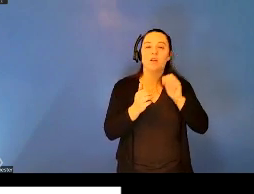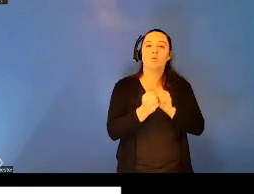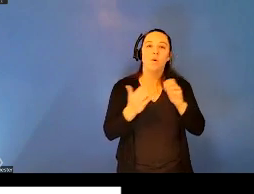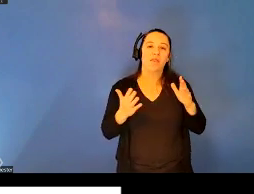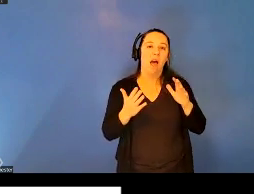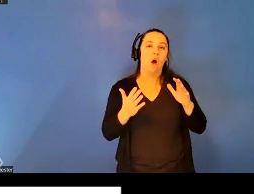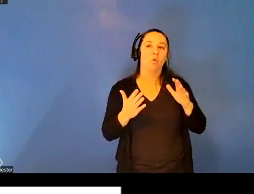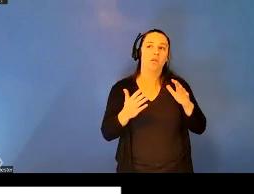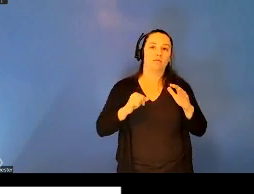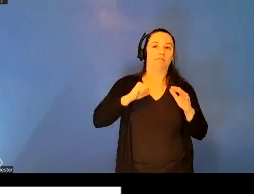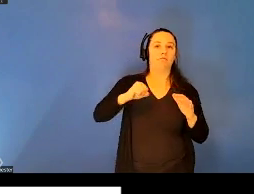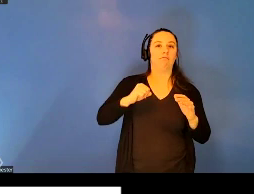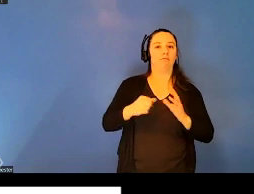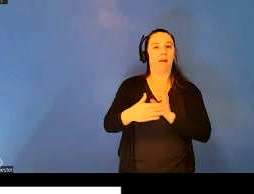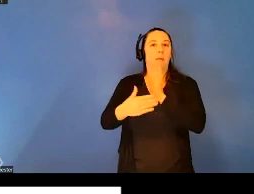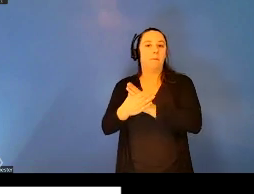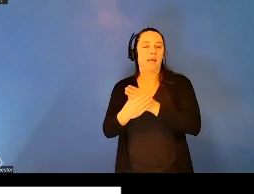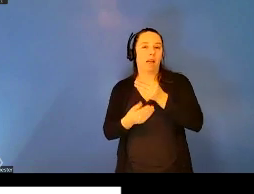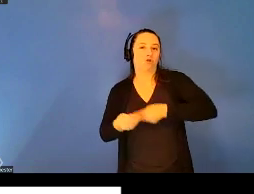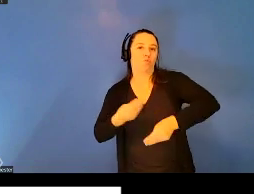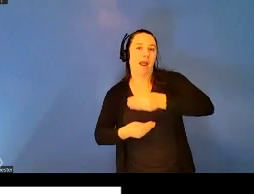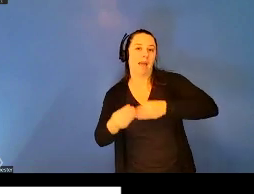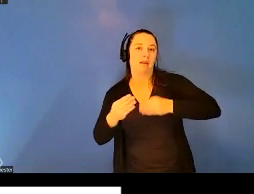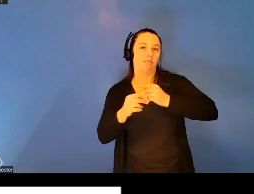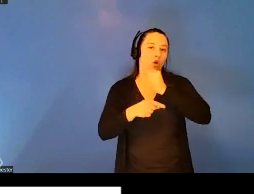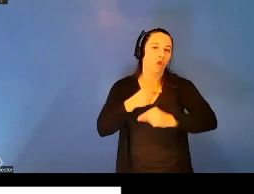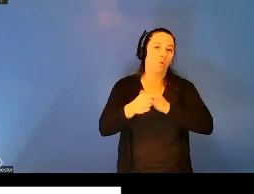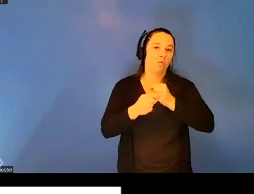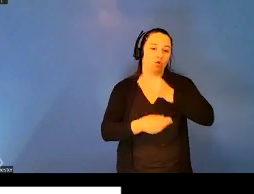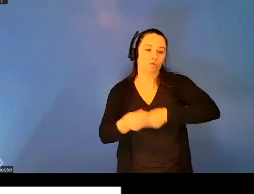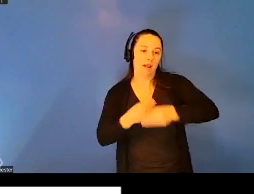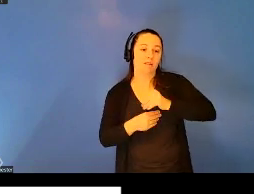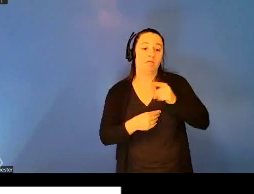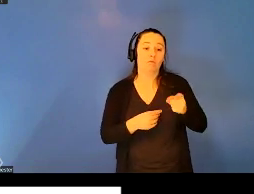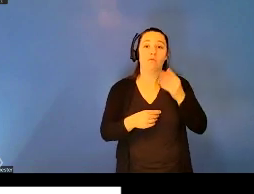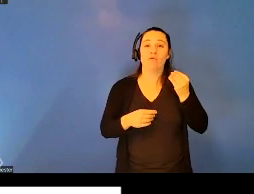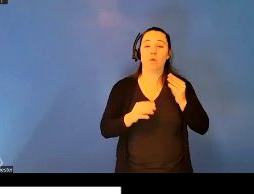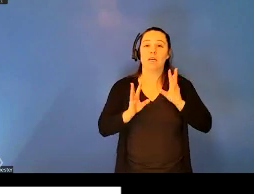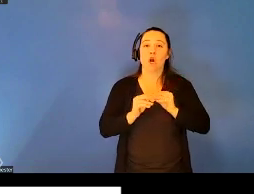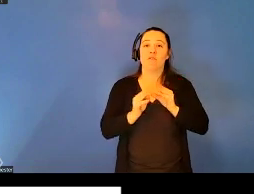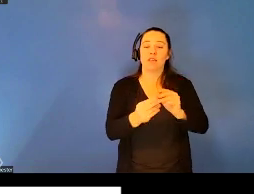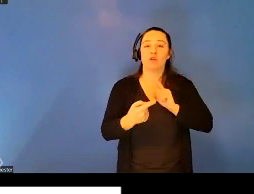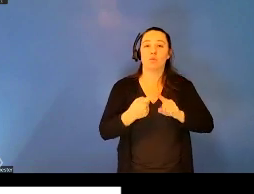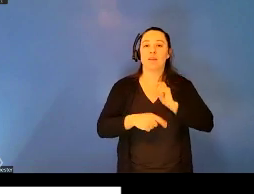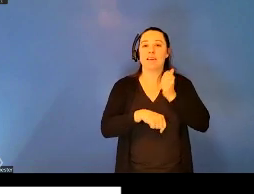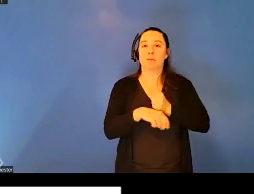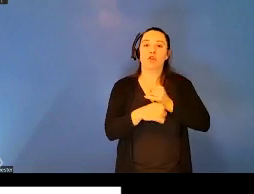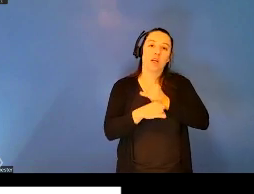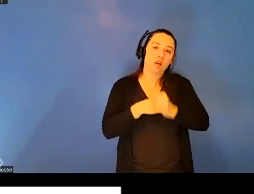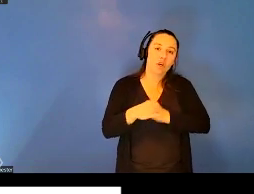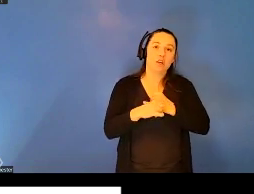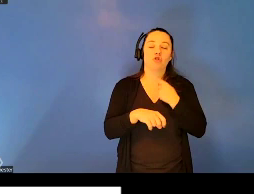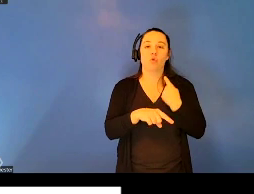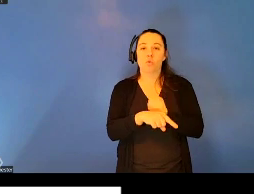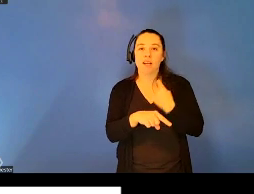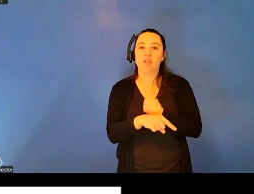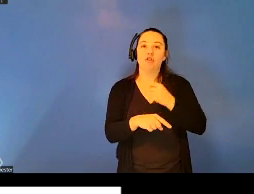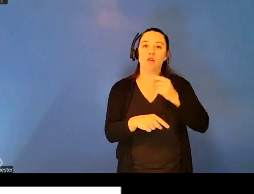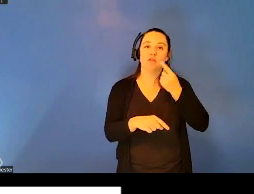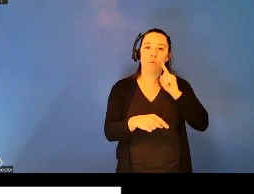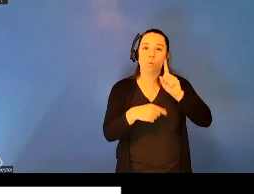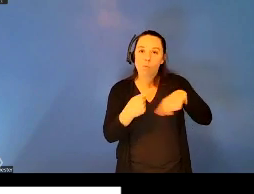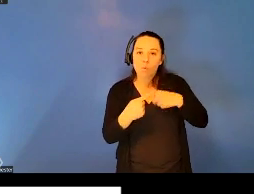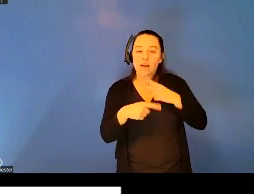to 1938, 14 conferences were held to standardize international regulations for the establishment of quarantine and the sanitary management